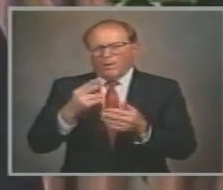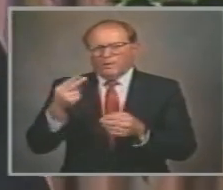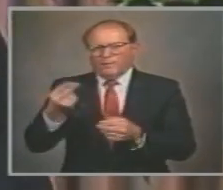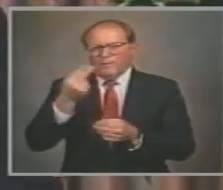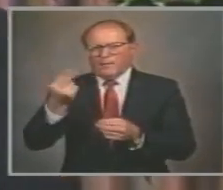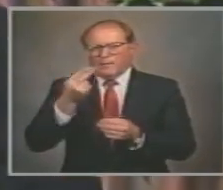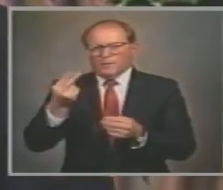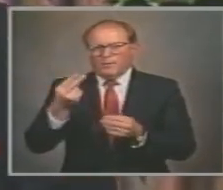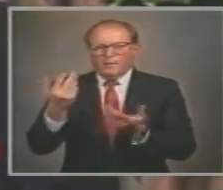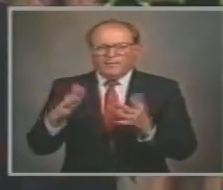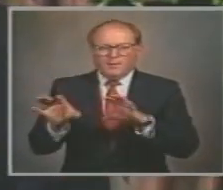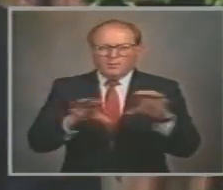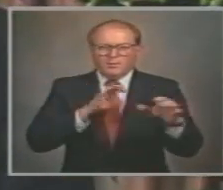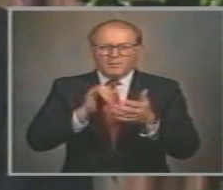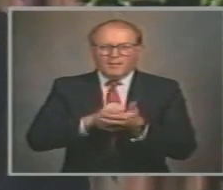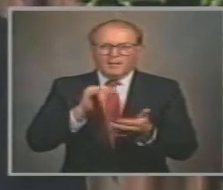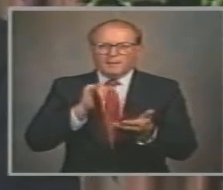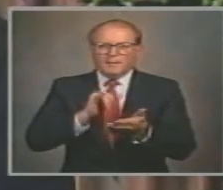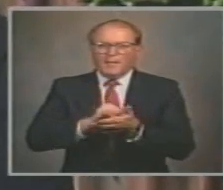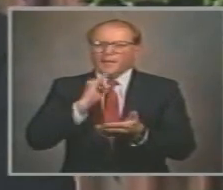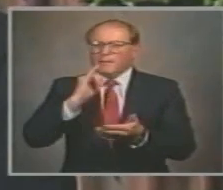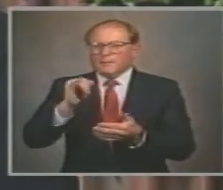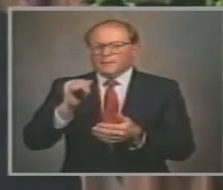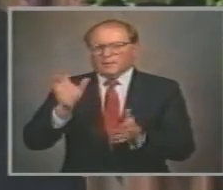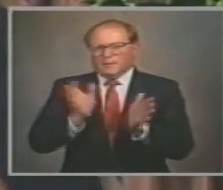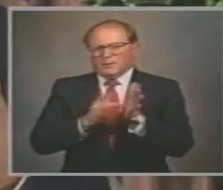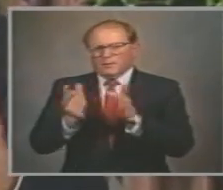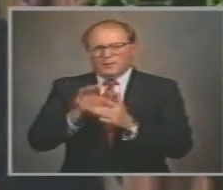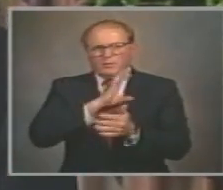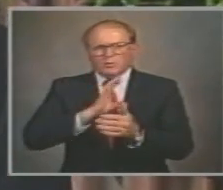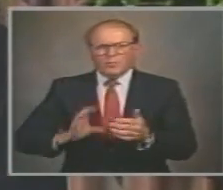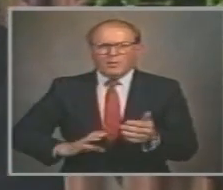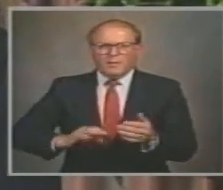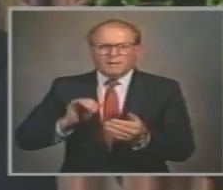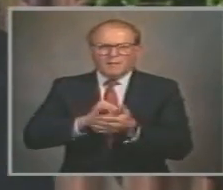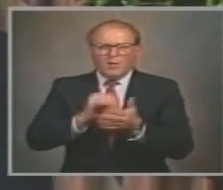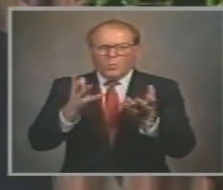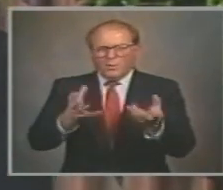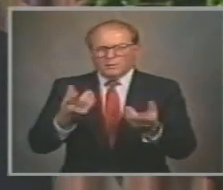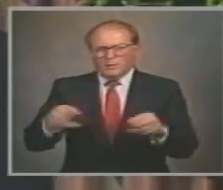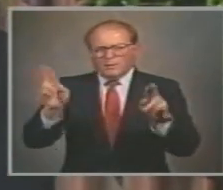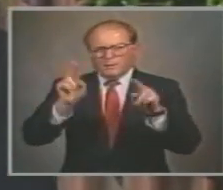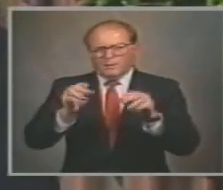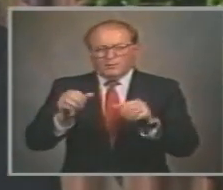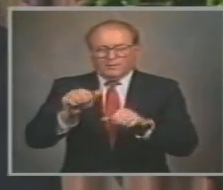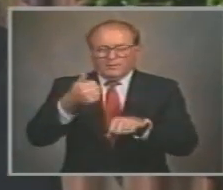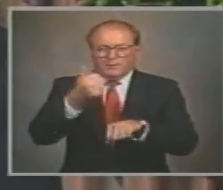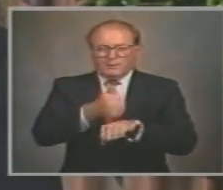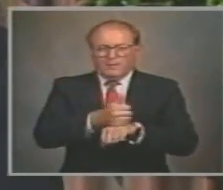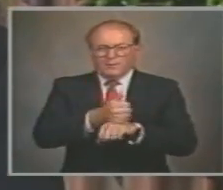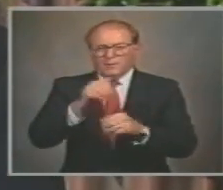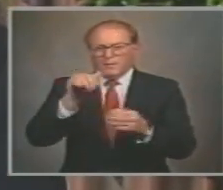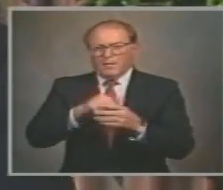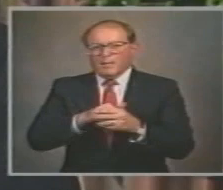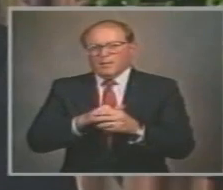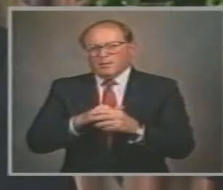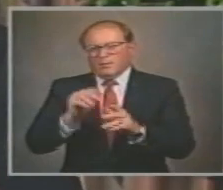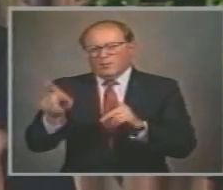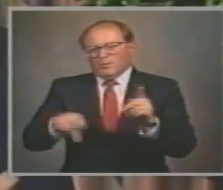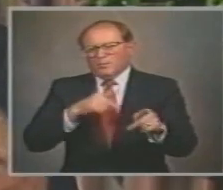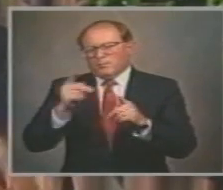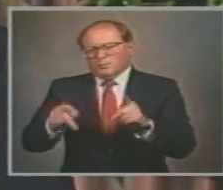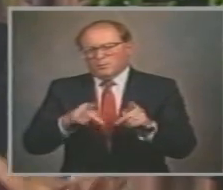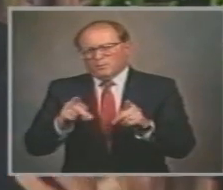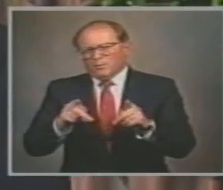That's Jesus Christ Who seeks to develop In the heart of the people Or a social conscience For